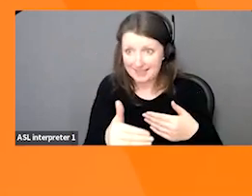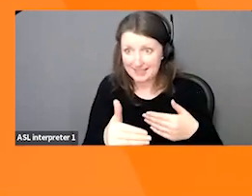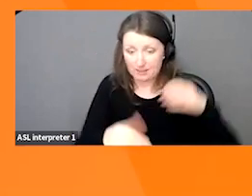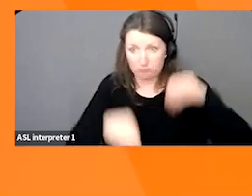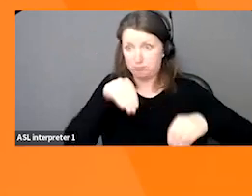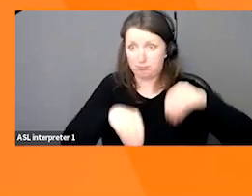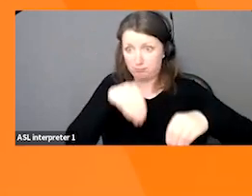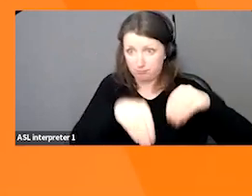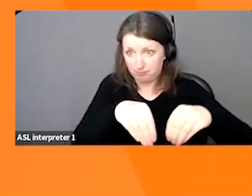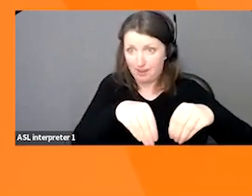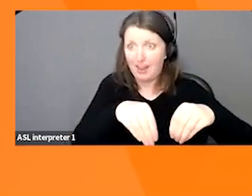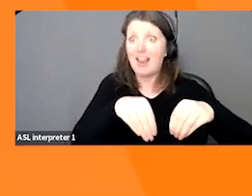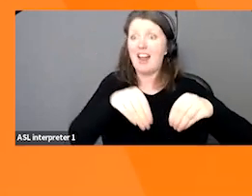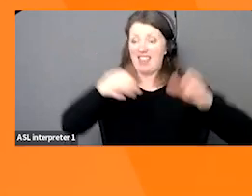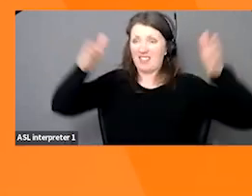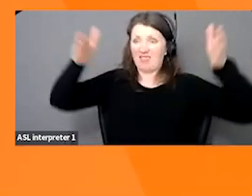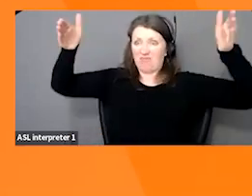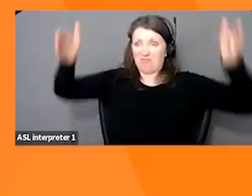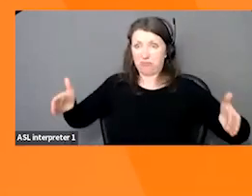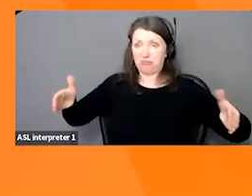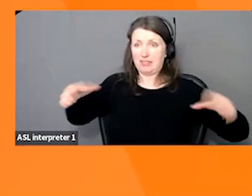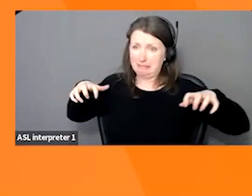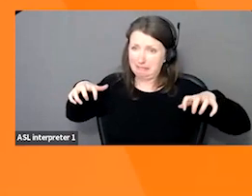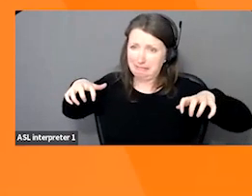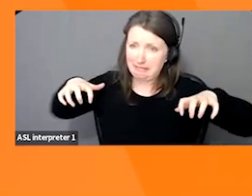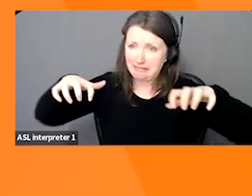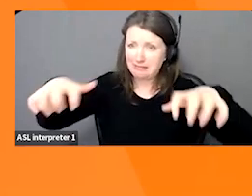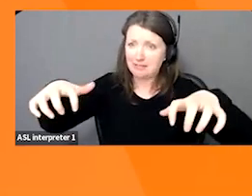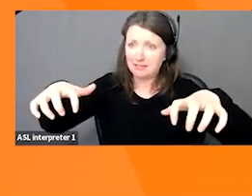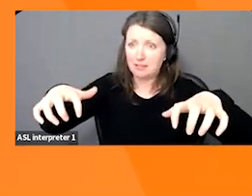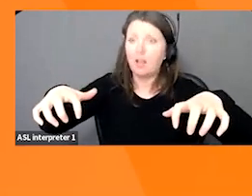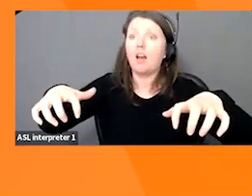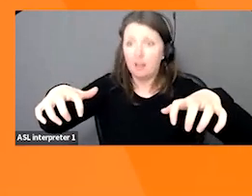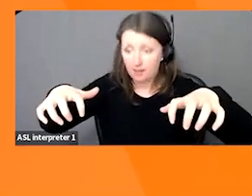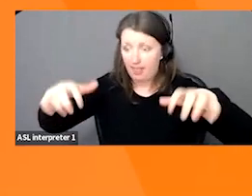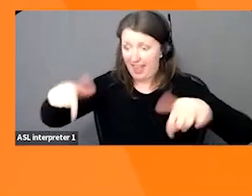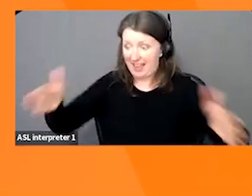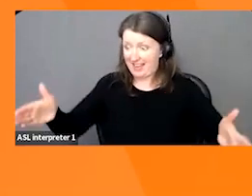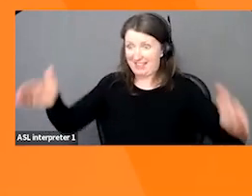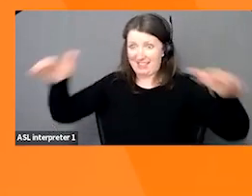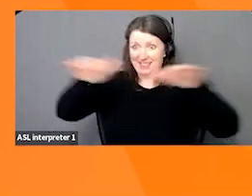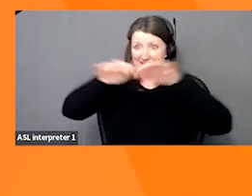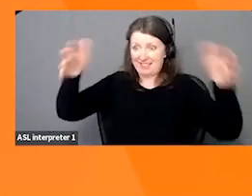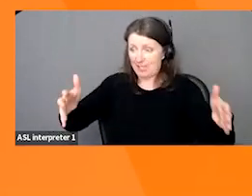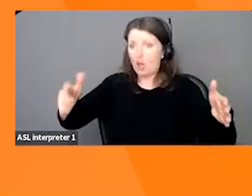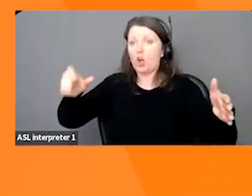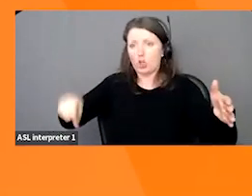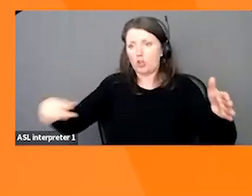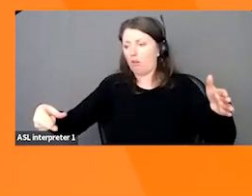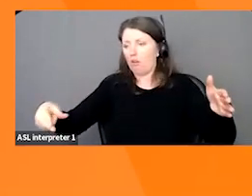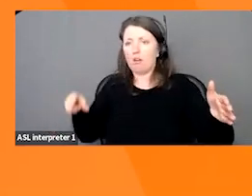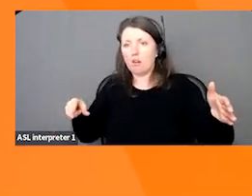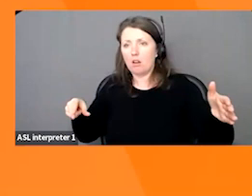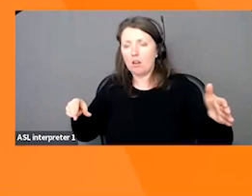container could be identified with a barcode, if need be, by the manufacturer and or the